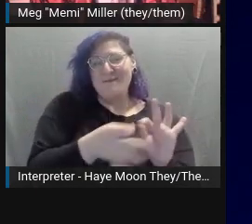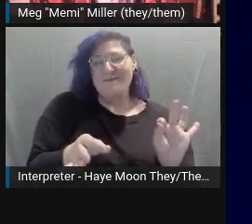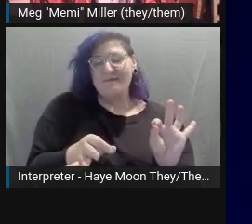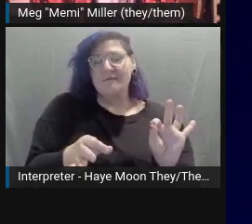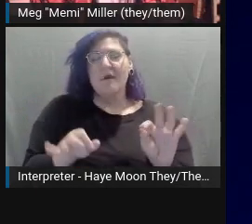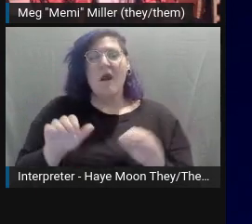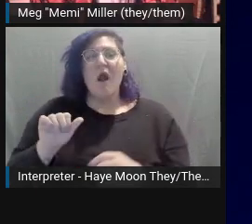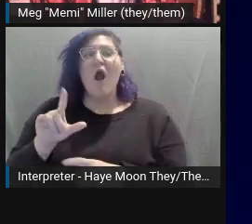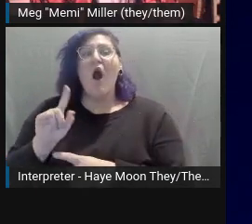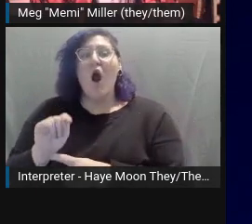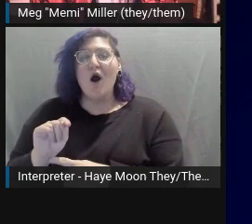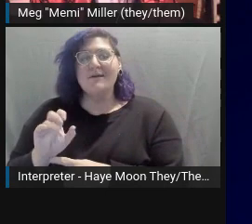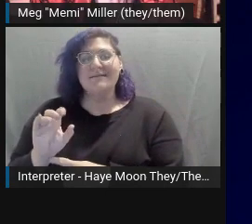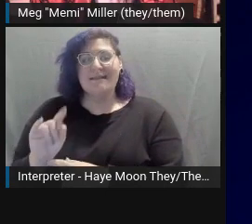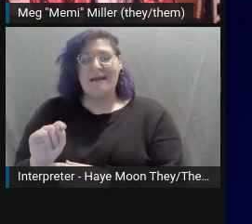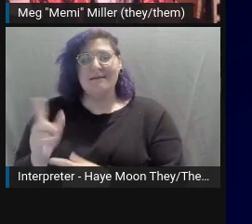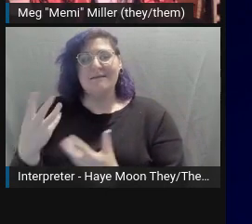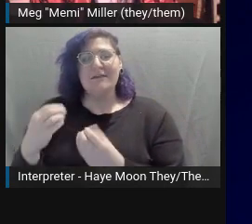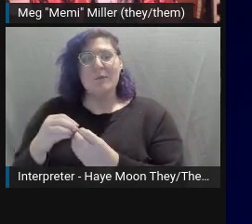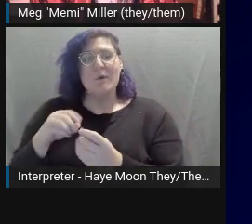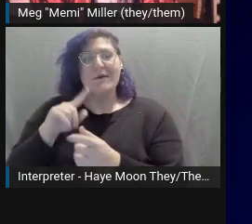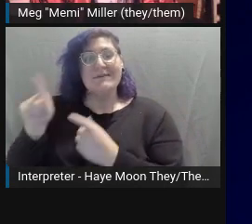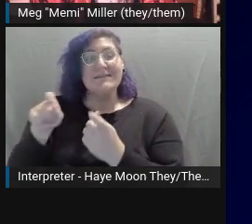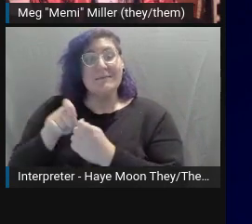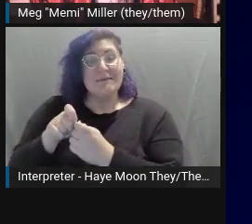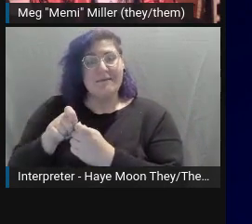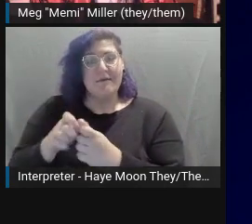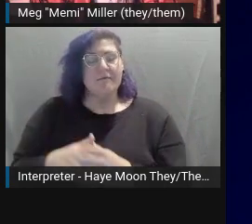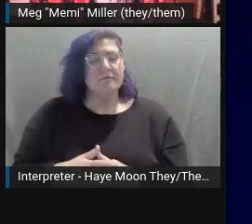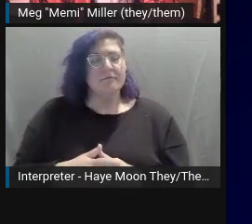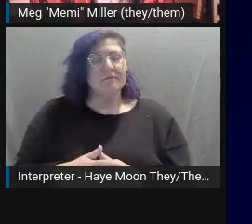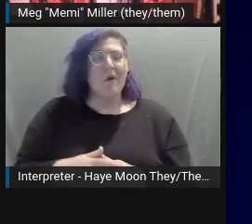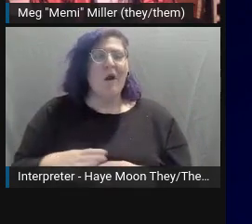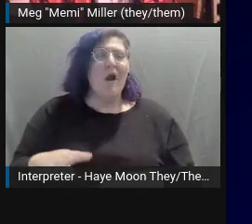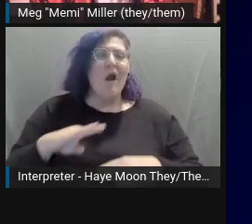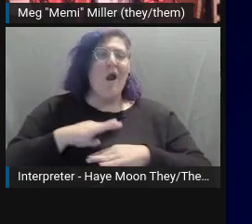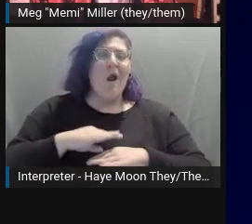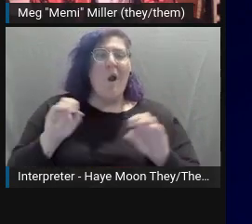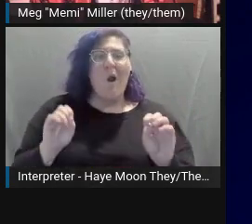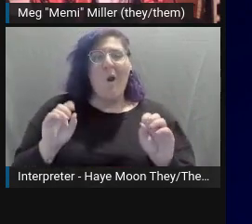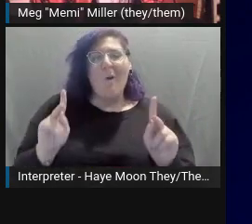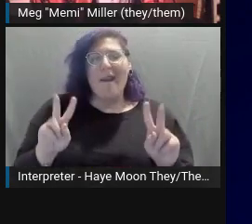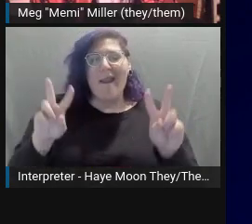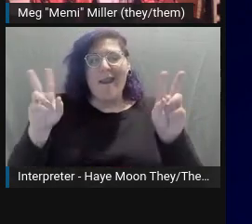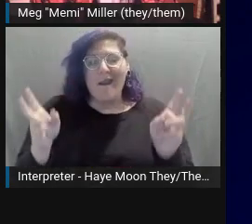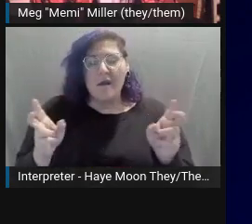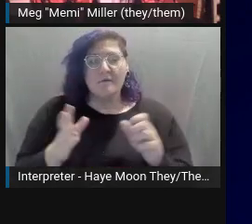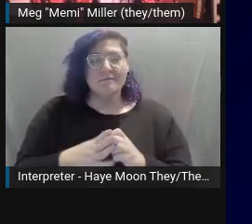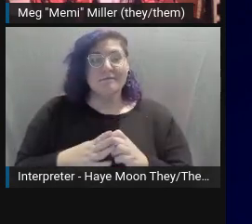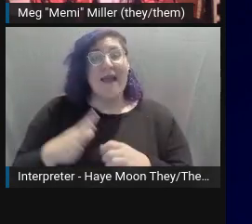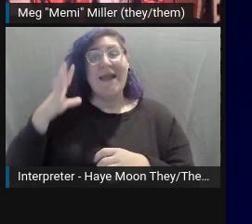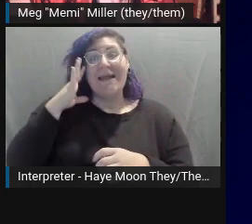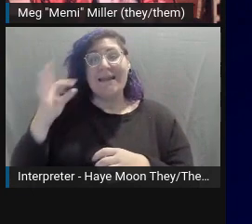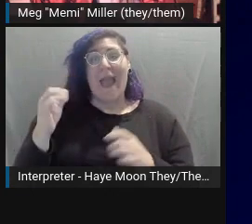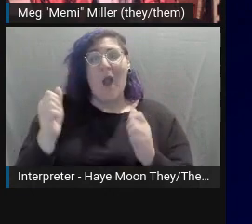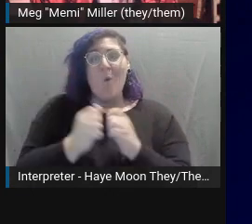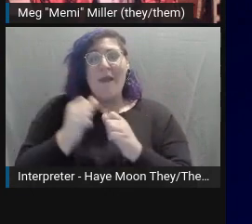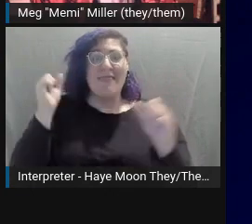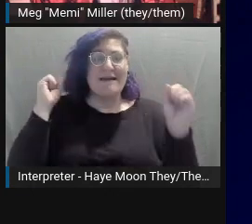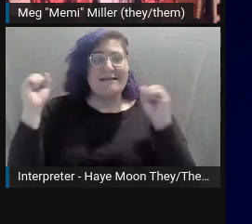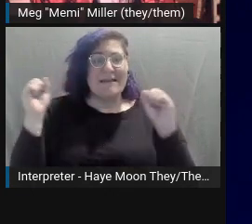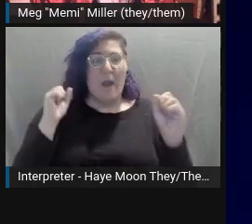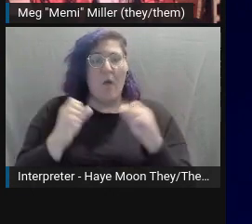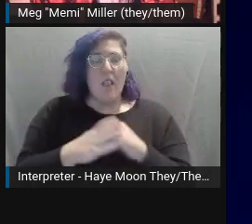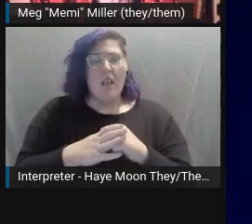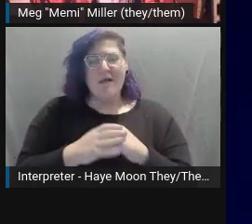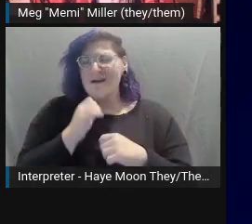Our okay alt text is a cat with a towel on its head. This isn't super descriptive, but it's enough to get the point across, and it's better than